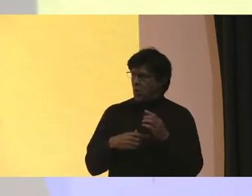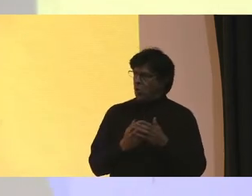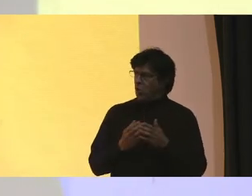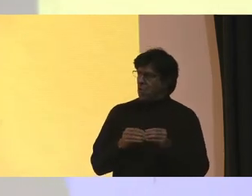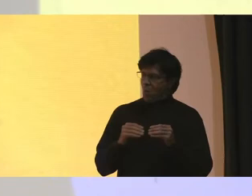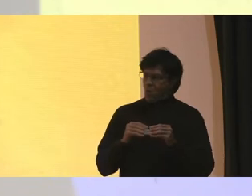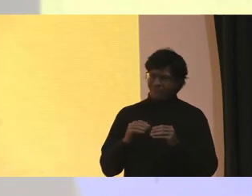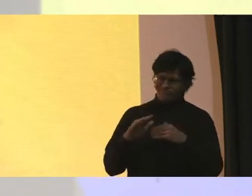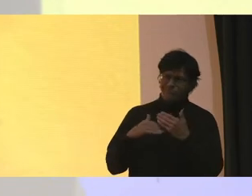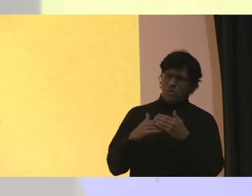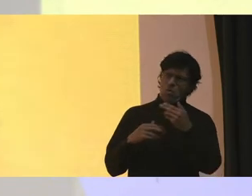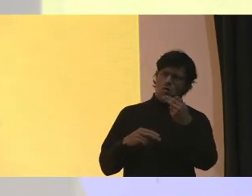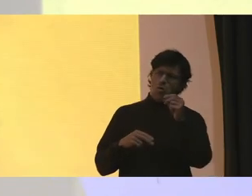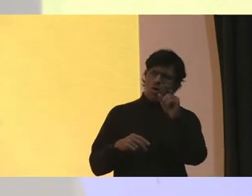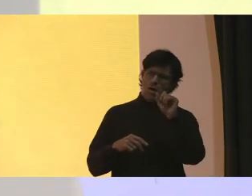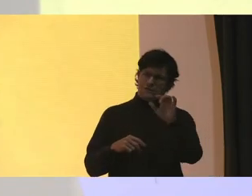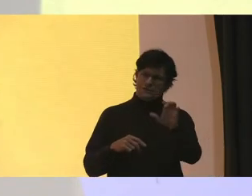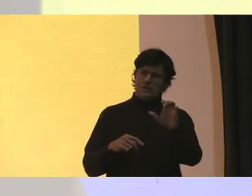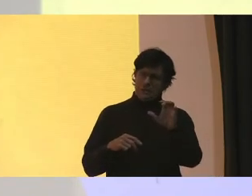holistic audit